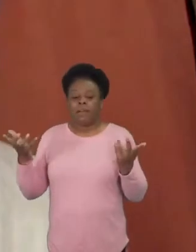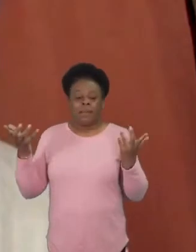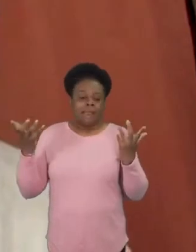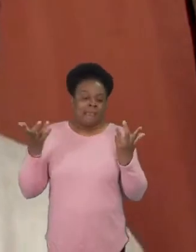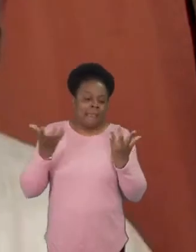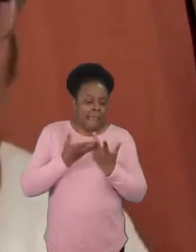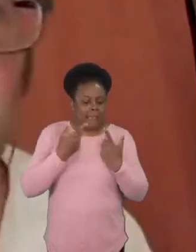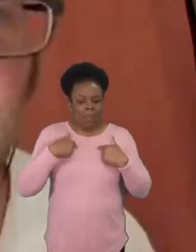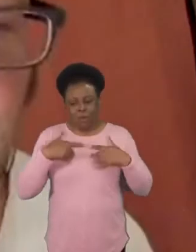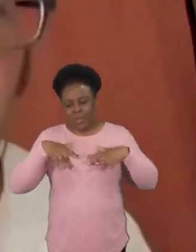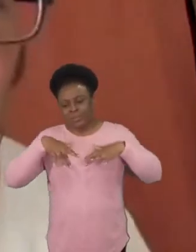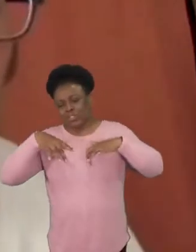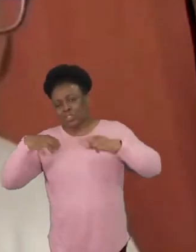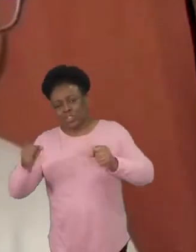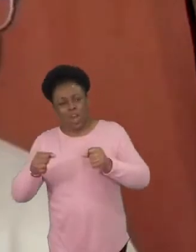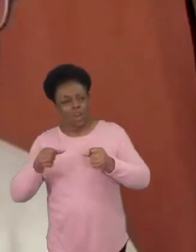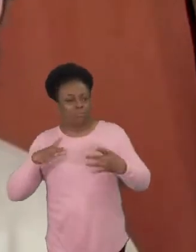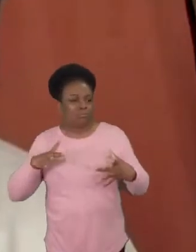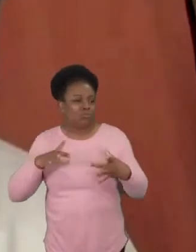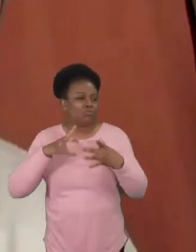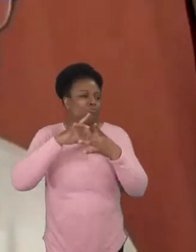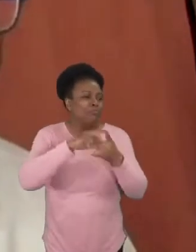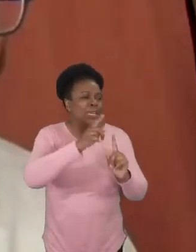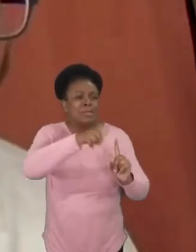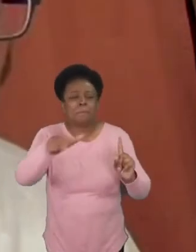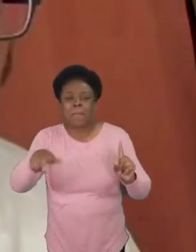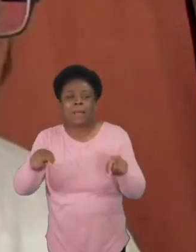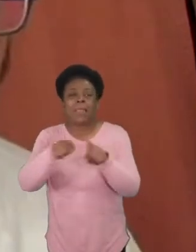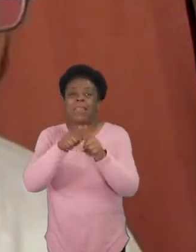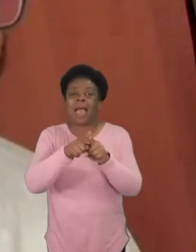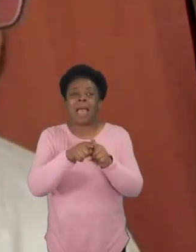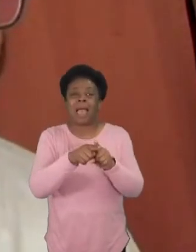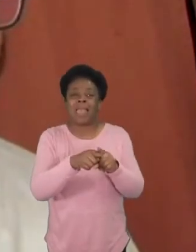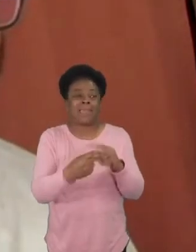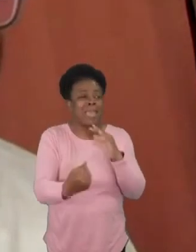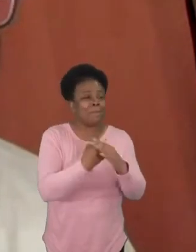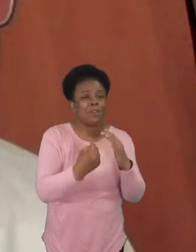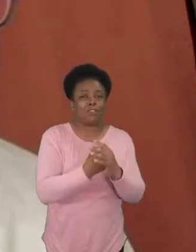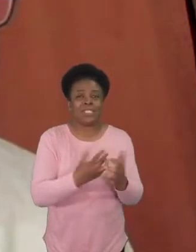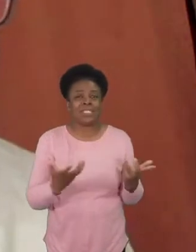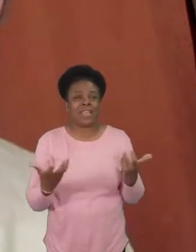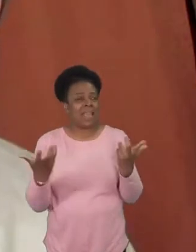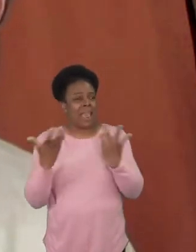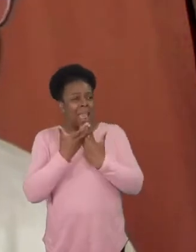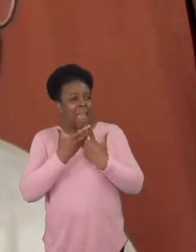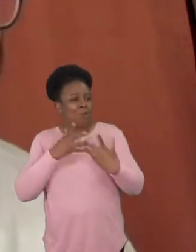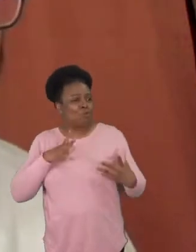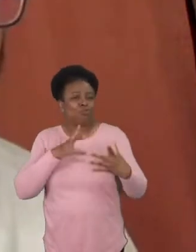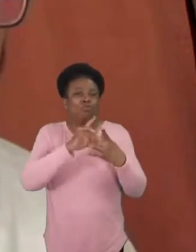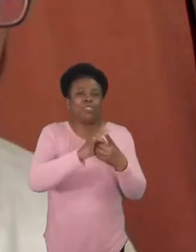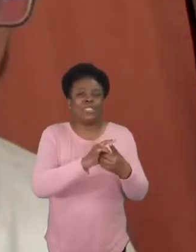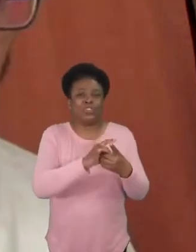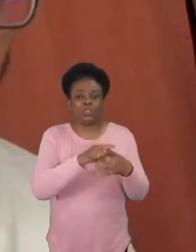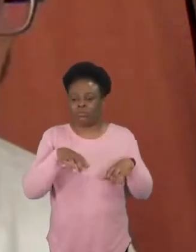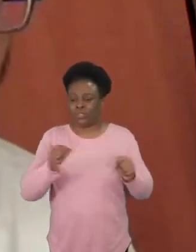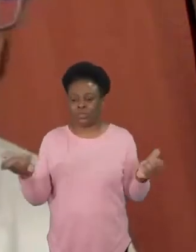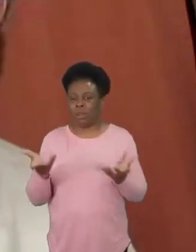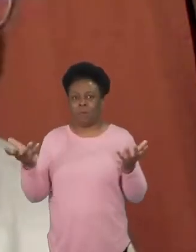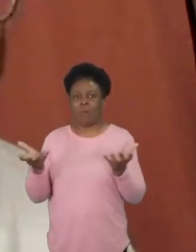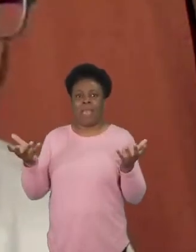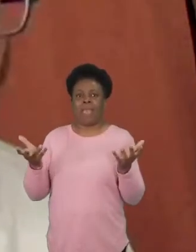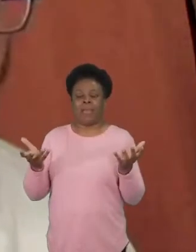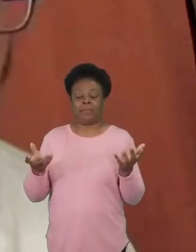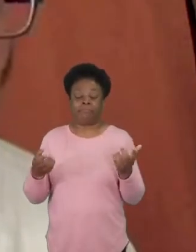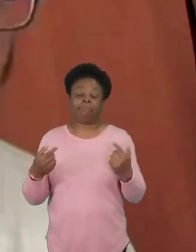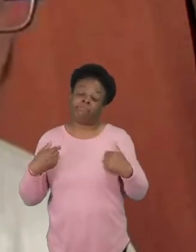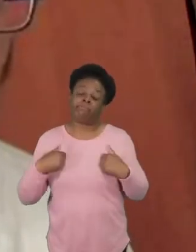that's reaching out to immigrants in our community um how do where do you even start and i would say we start